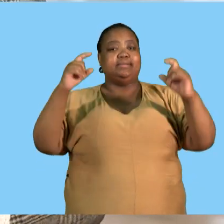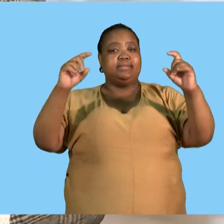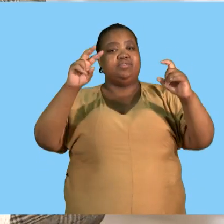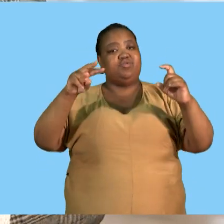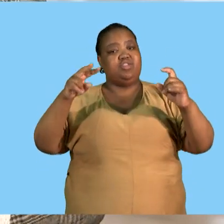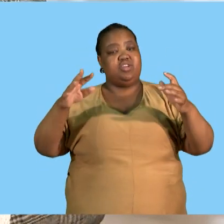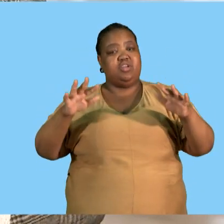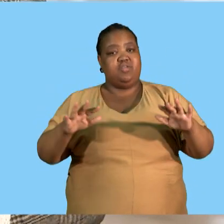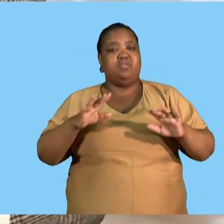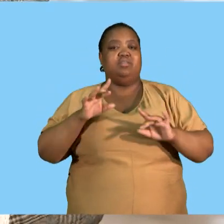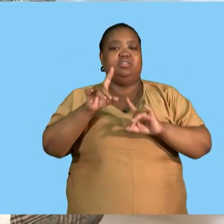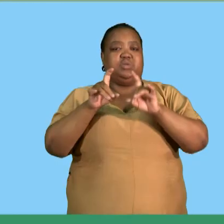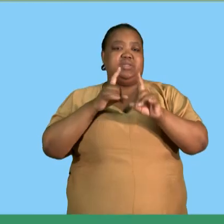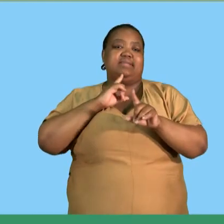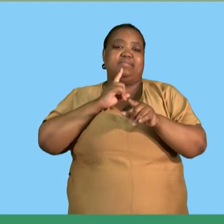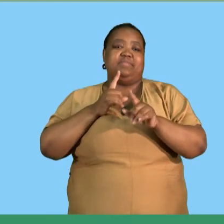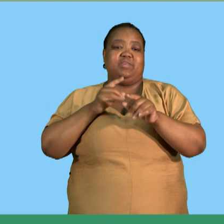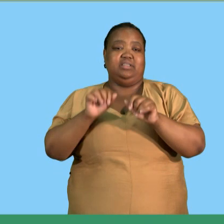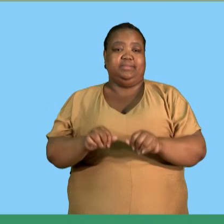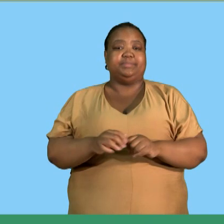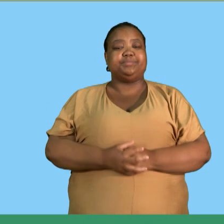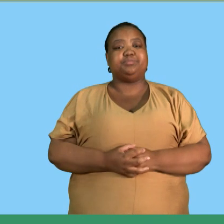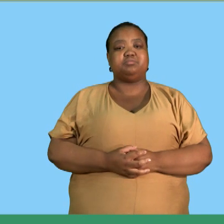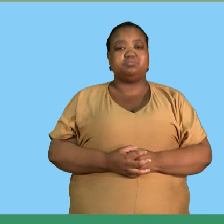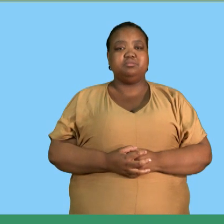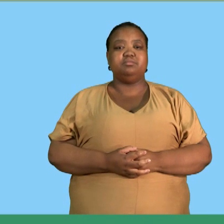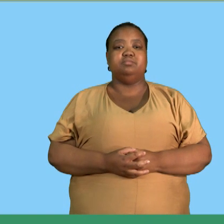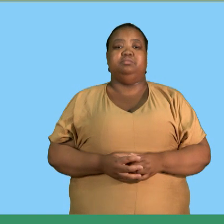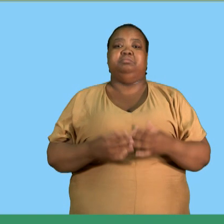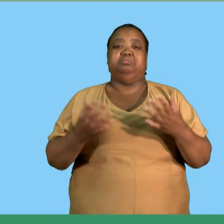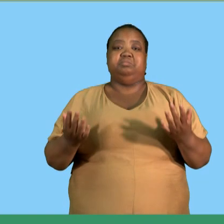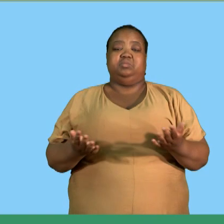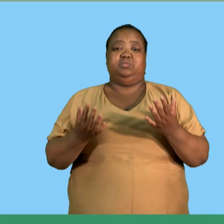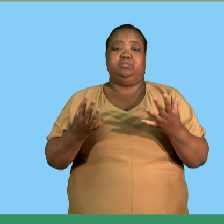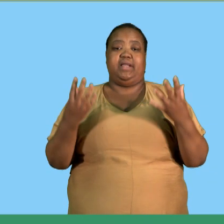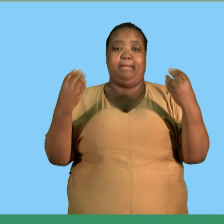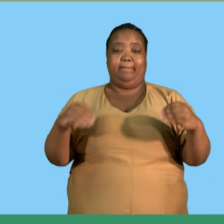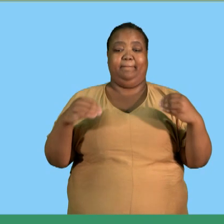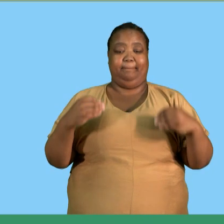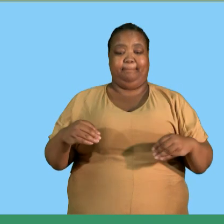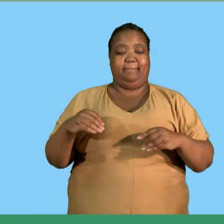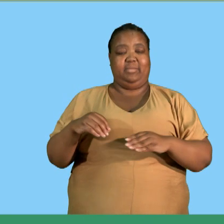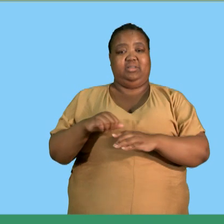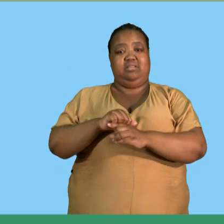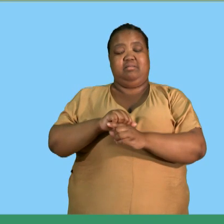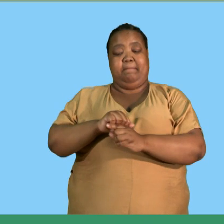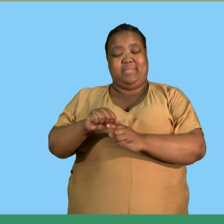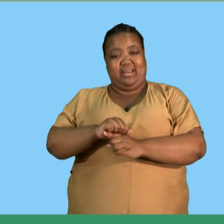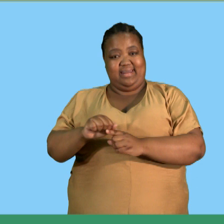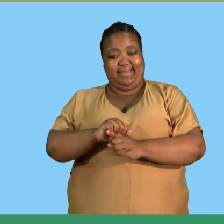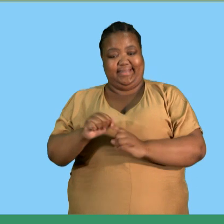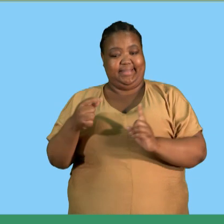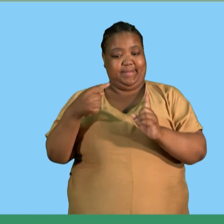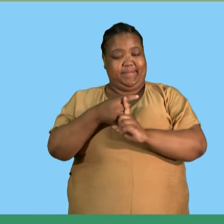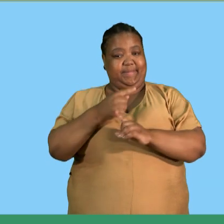and answer the questions that follow identify different types of unethical and unprofessional